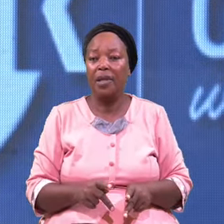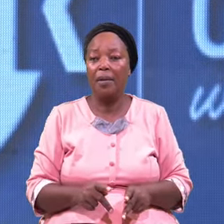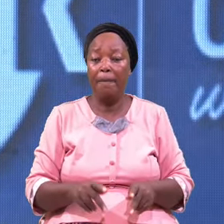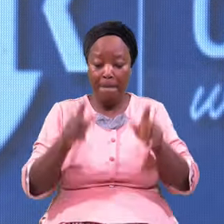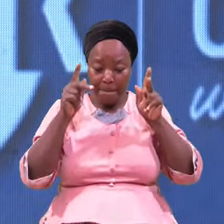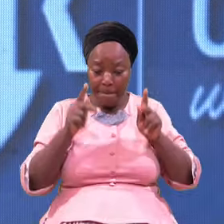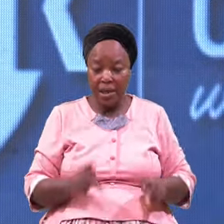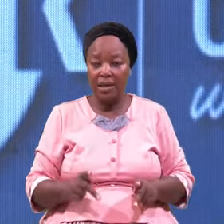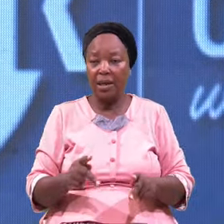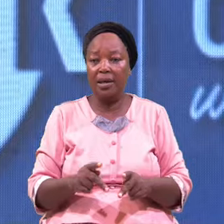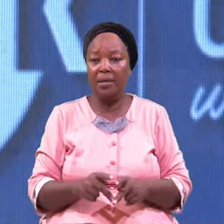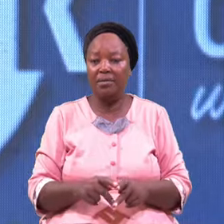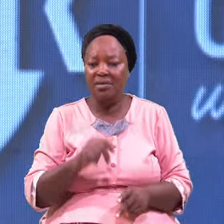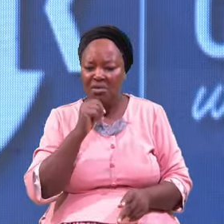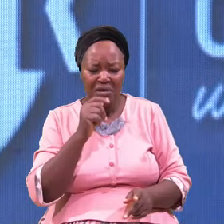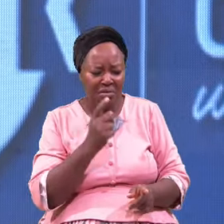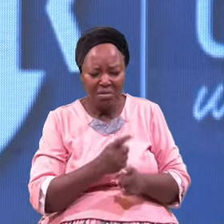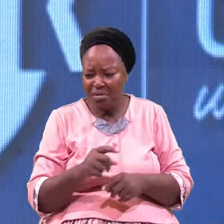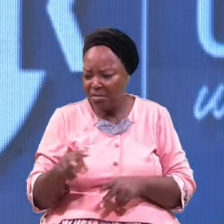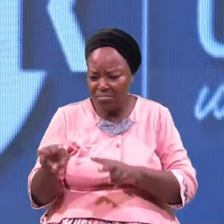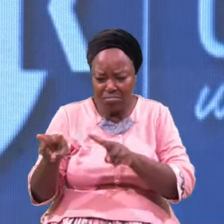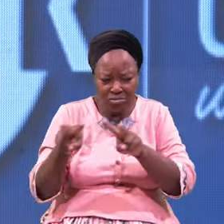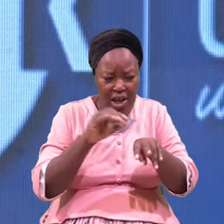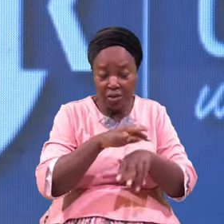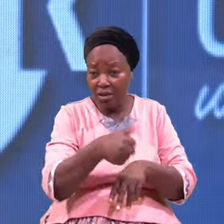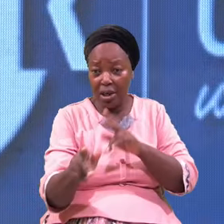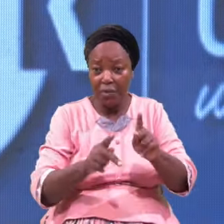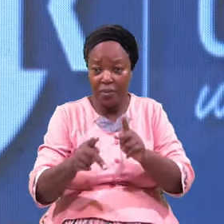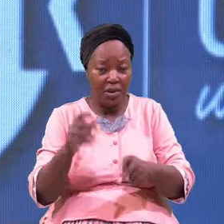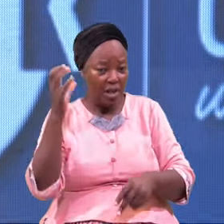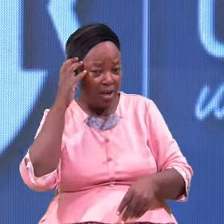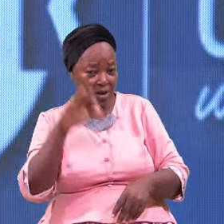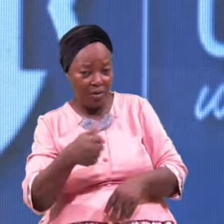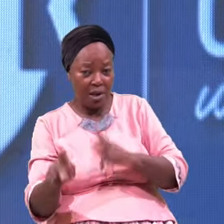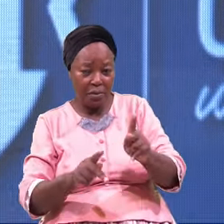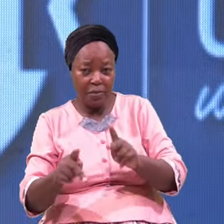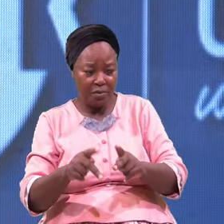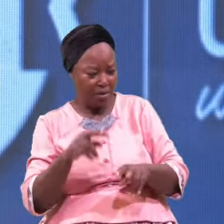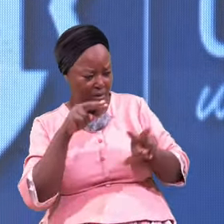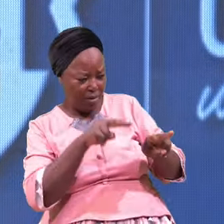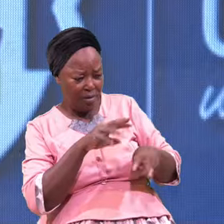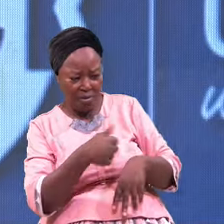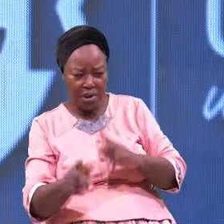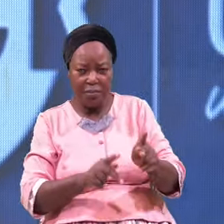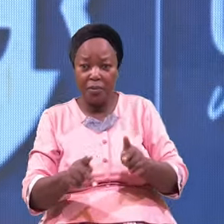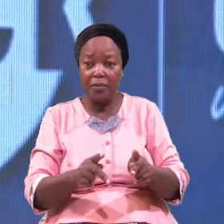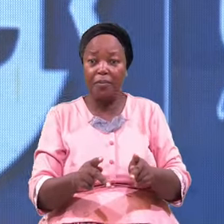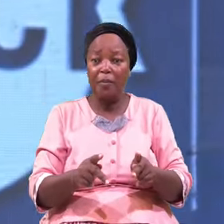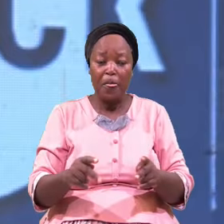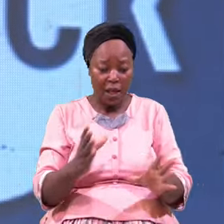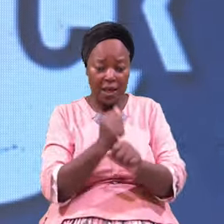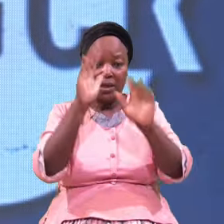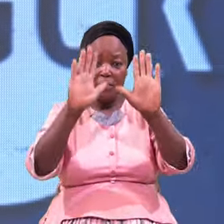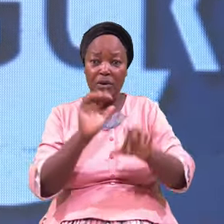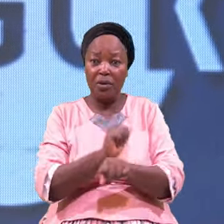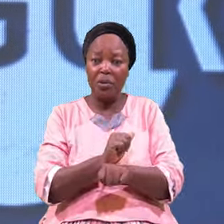Not just Looking at Other people Hearing other People Looking at Other people Getting miracles